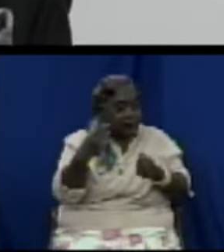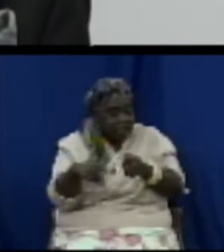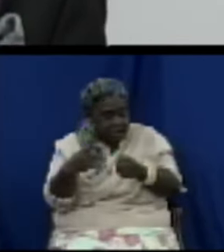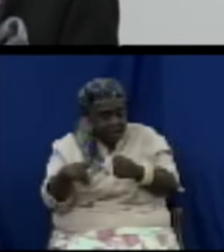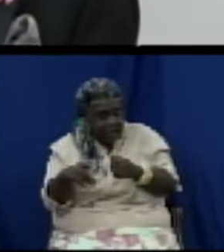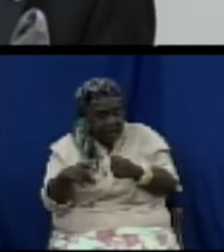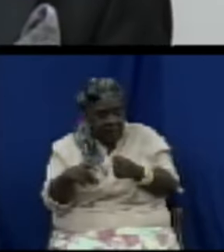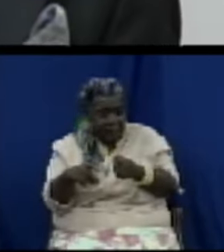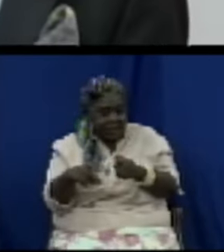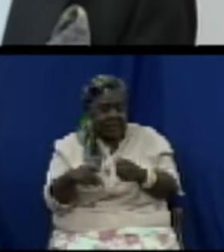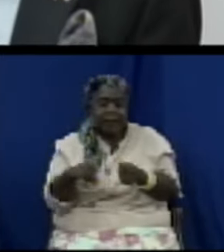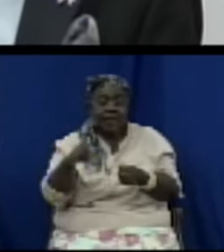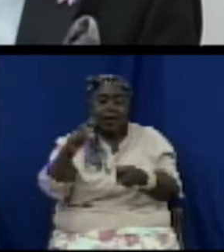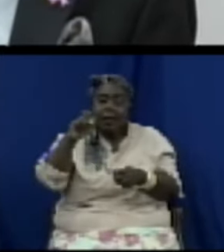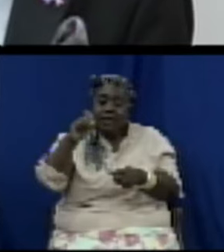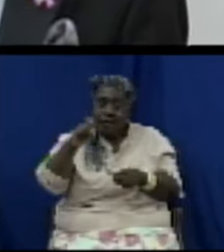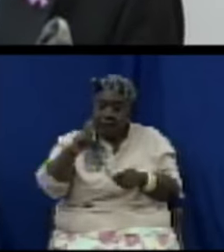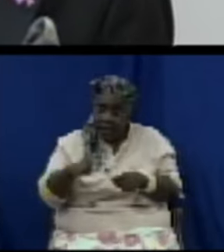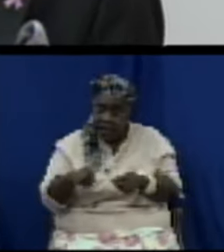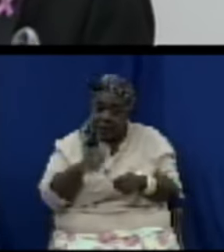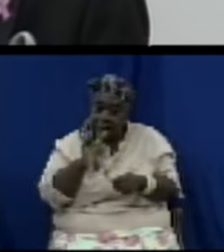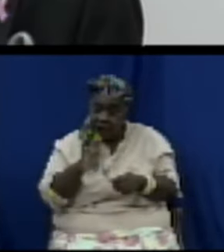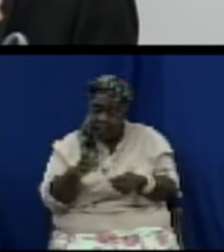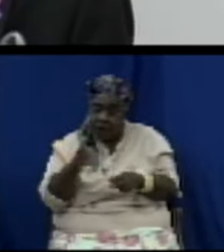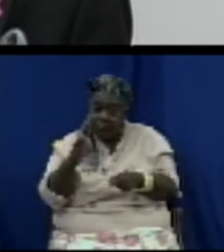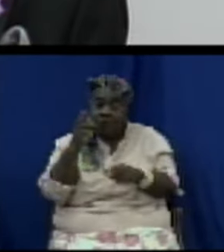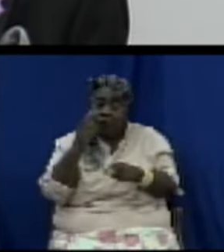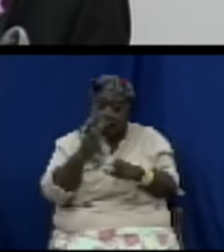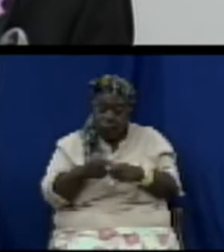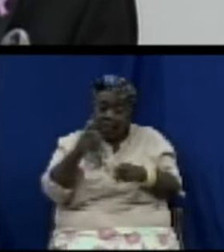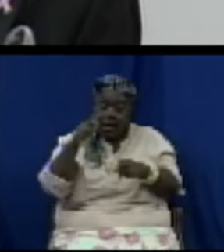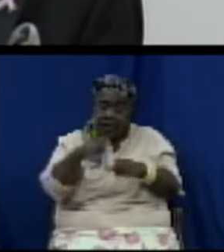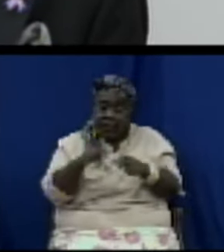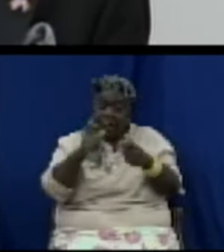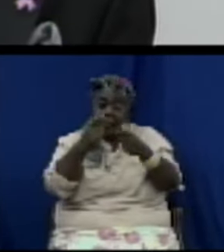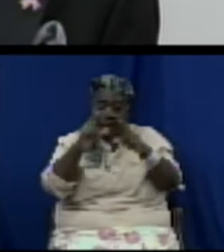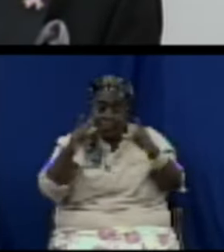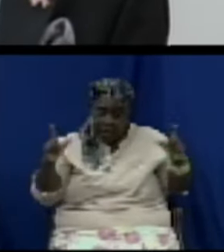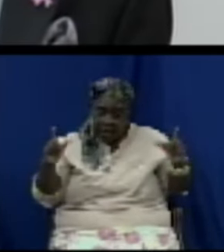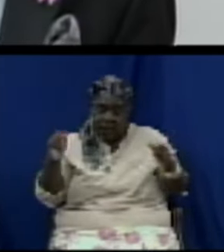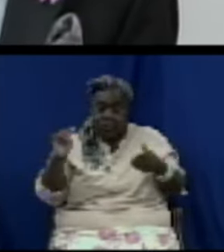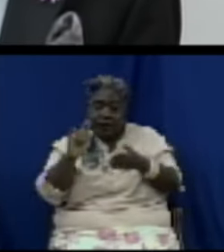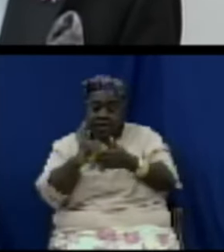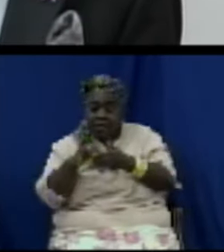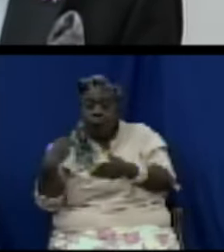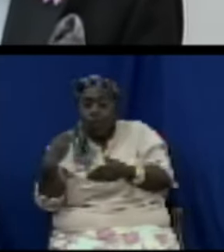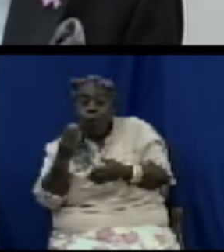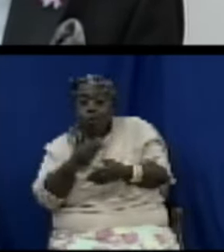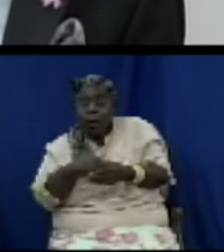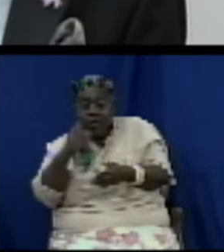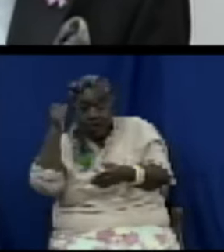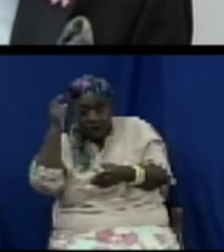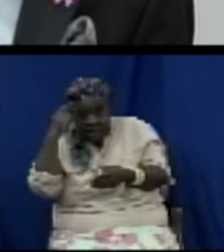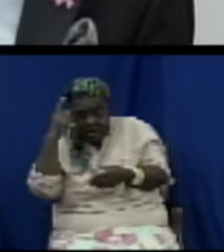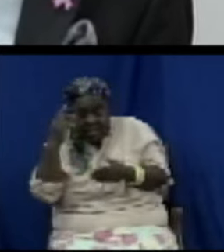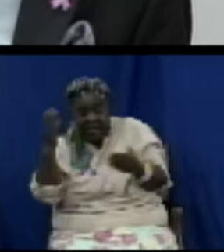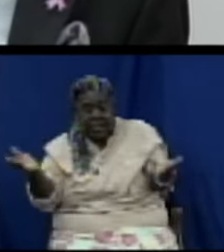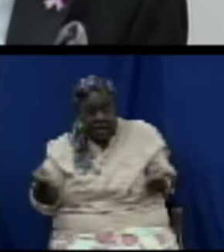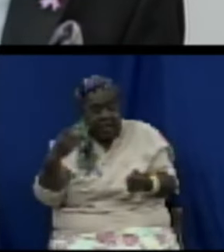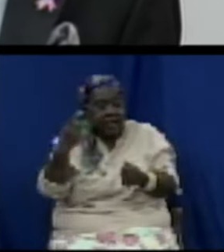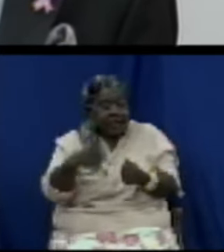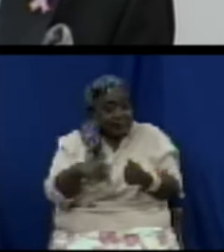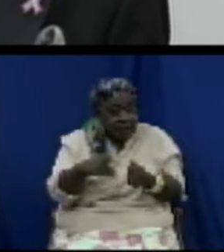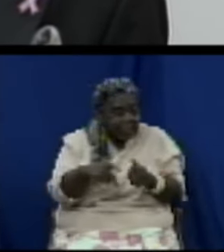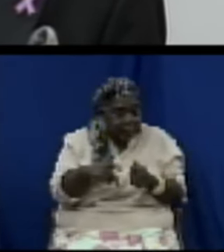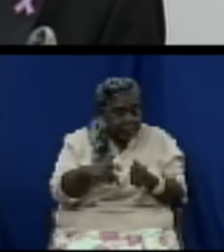that they are in the language that the people can understand that is